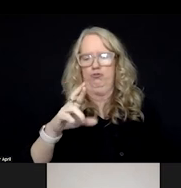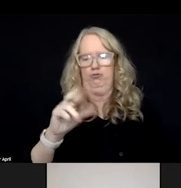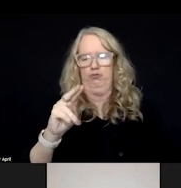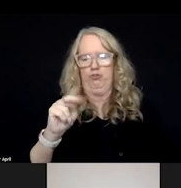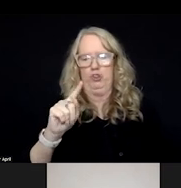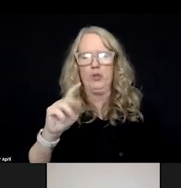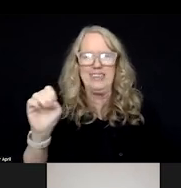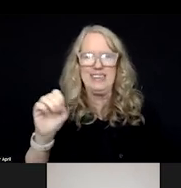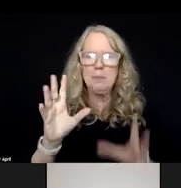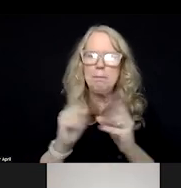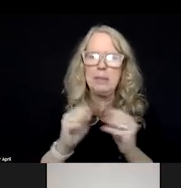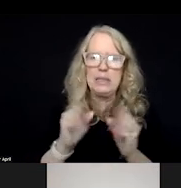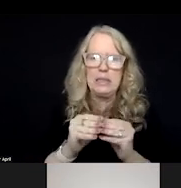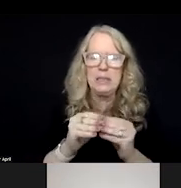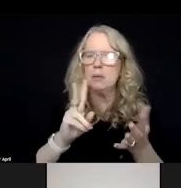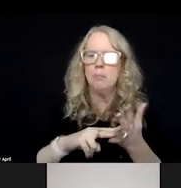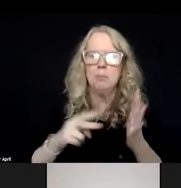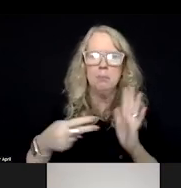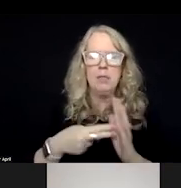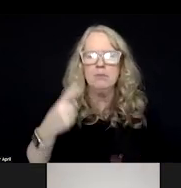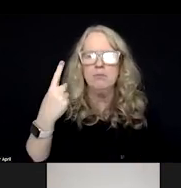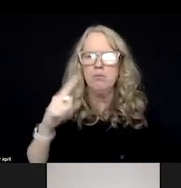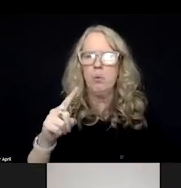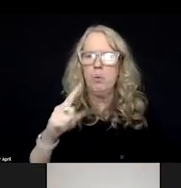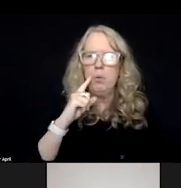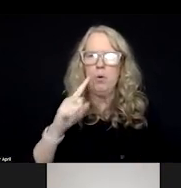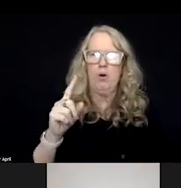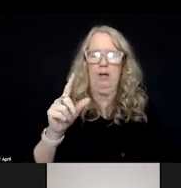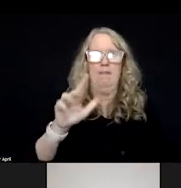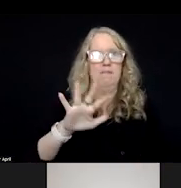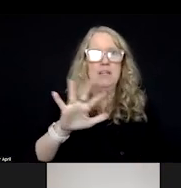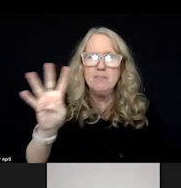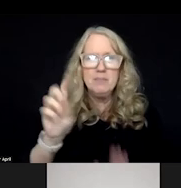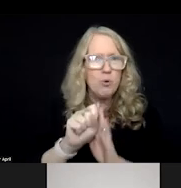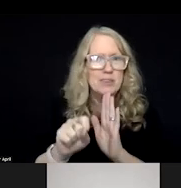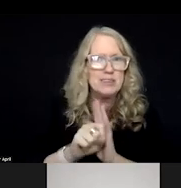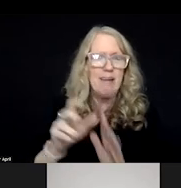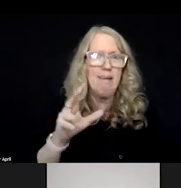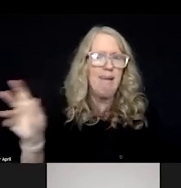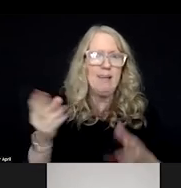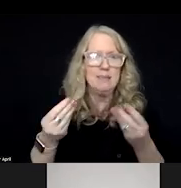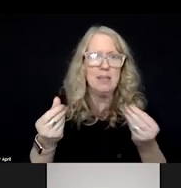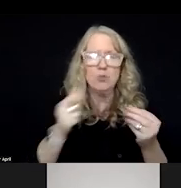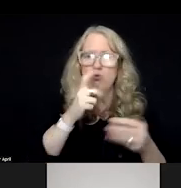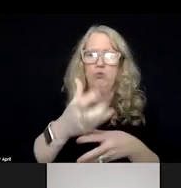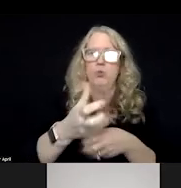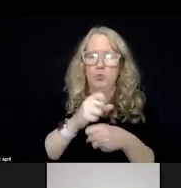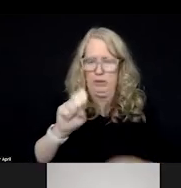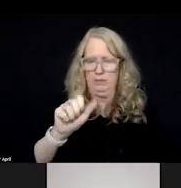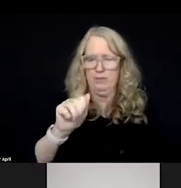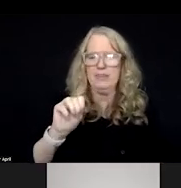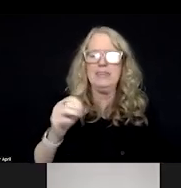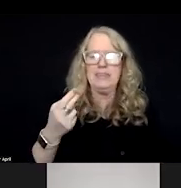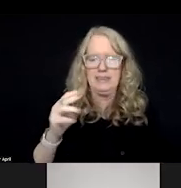grantee meeting for the, I think it's 54 states and territories who receive SAMHSA's